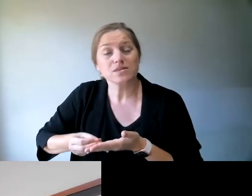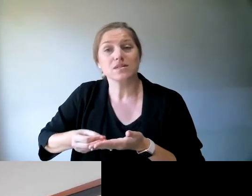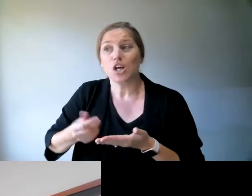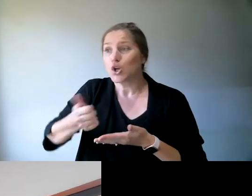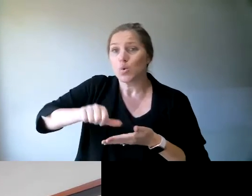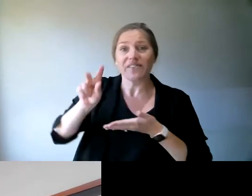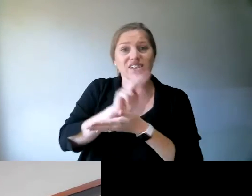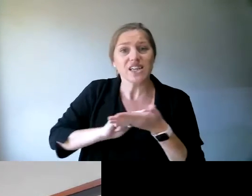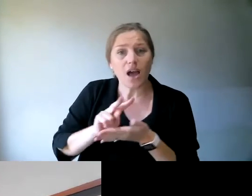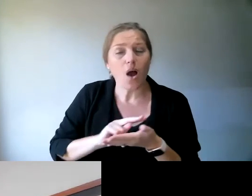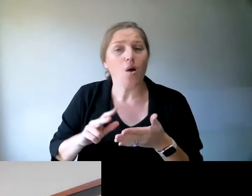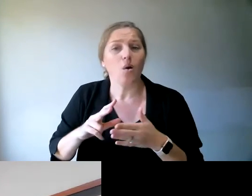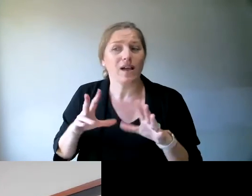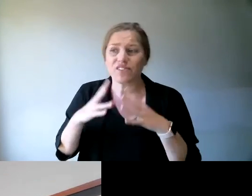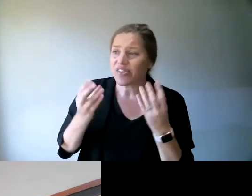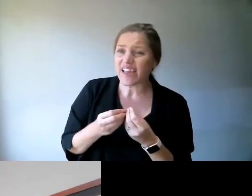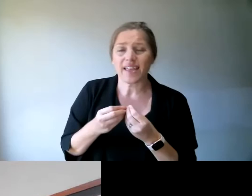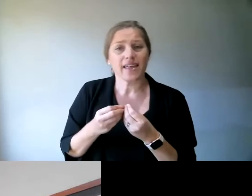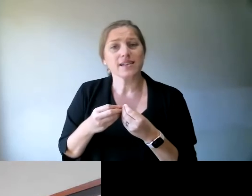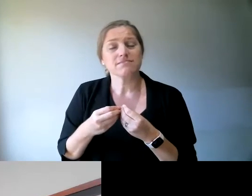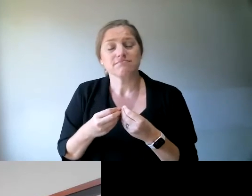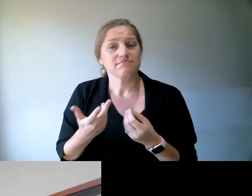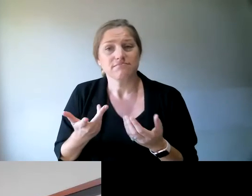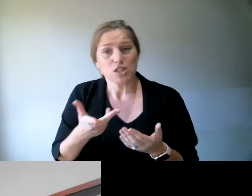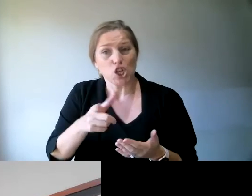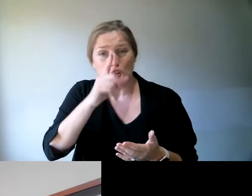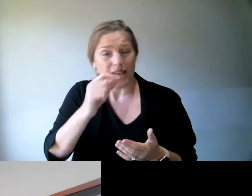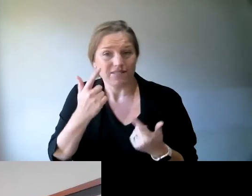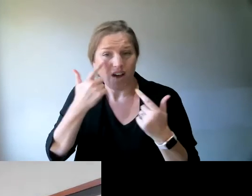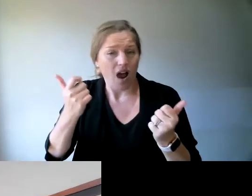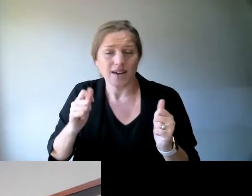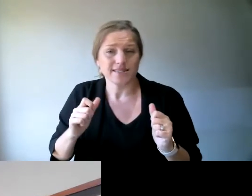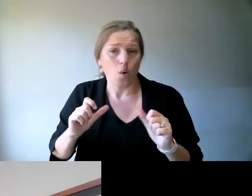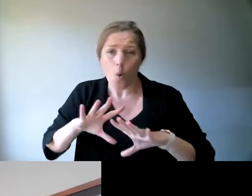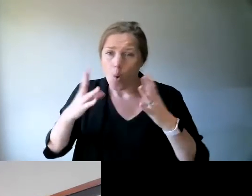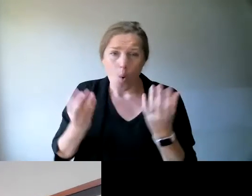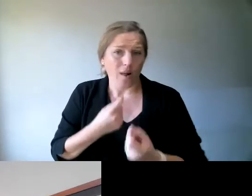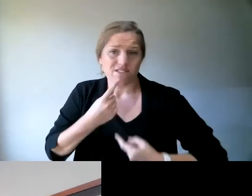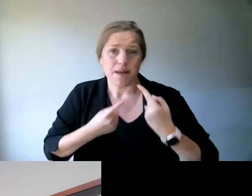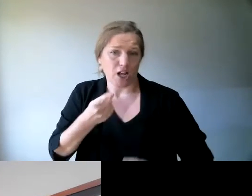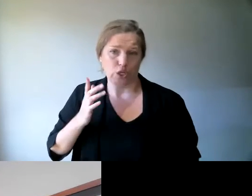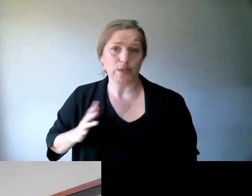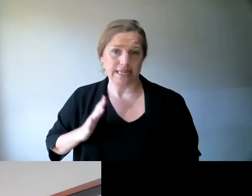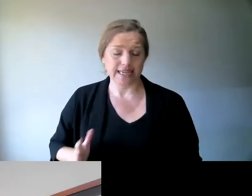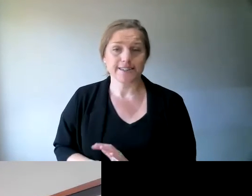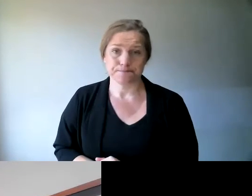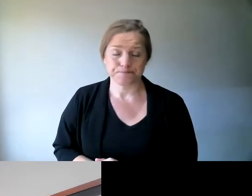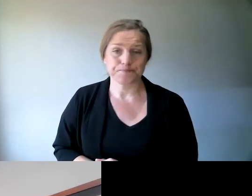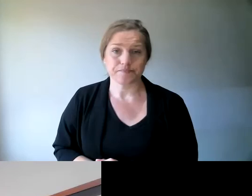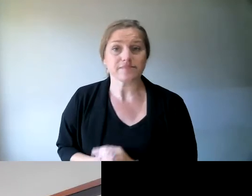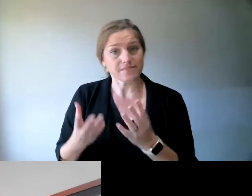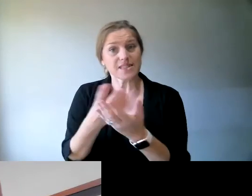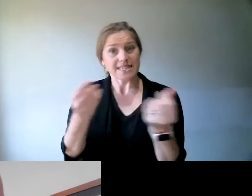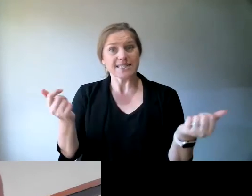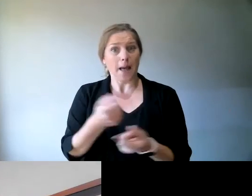know, where you live, put your postcode in or your address, you'll find all that easily. And some of you I know are already